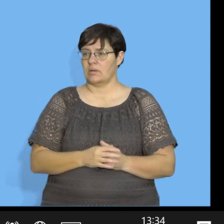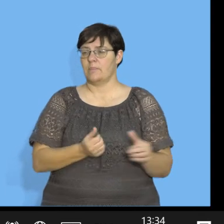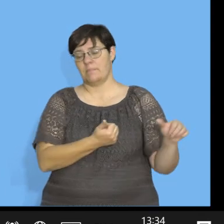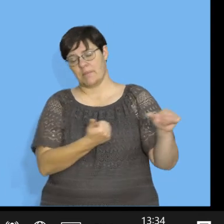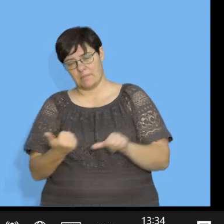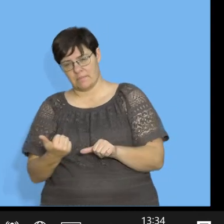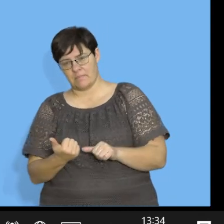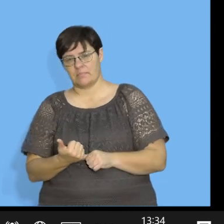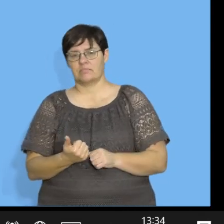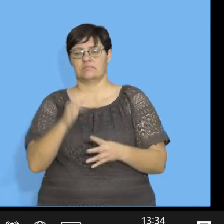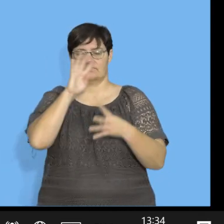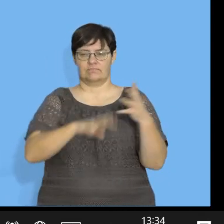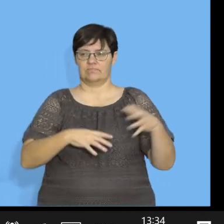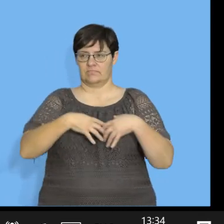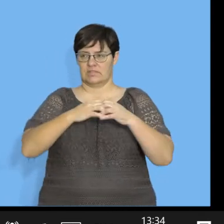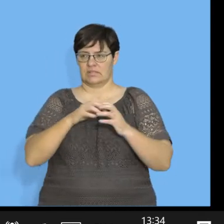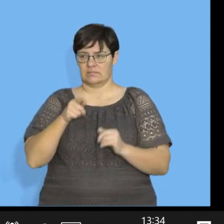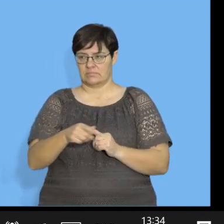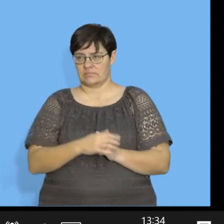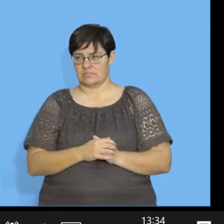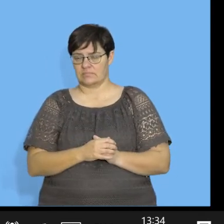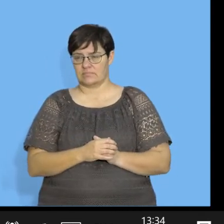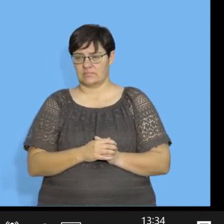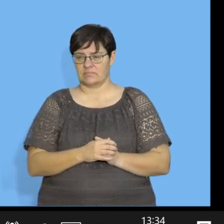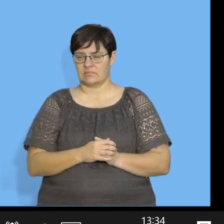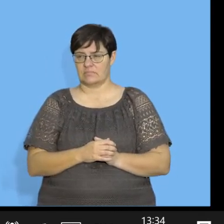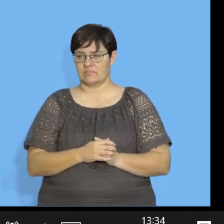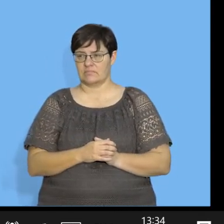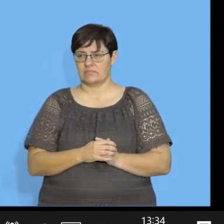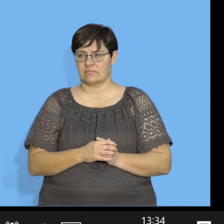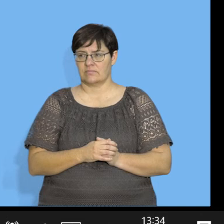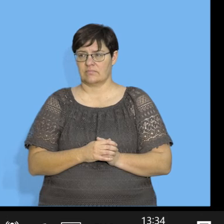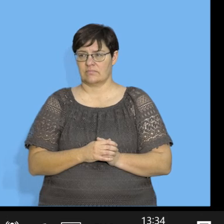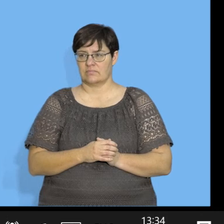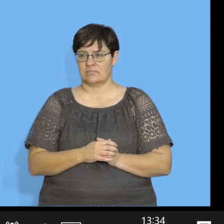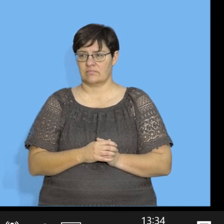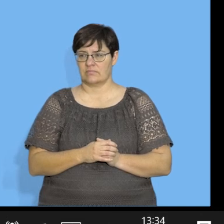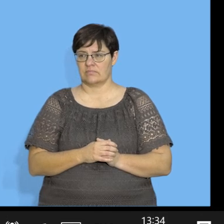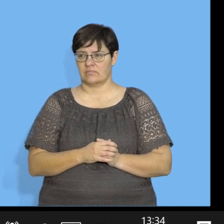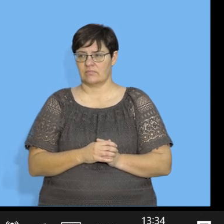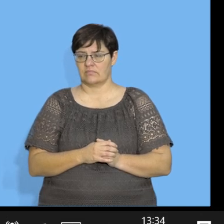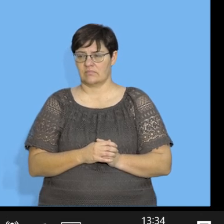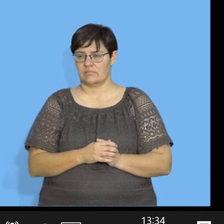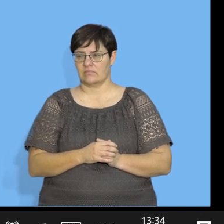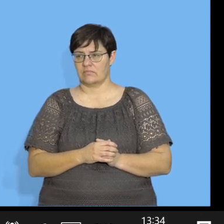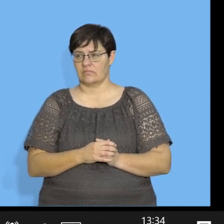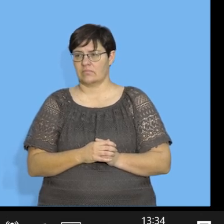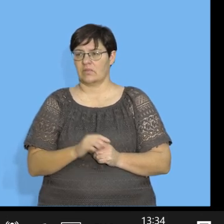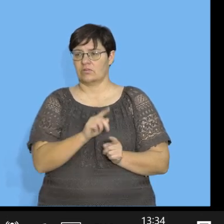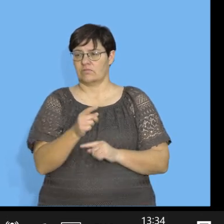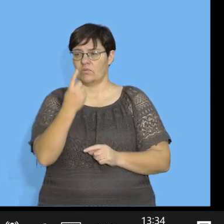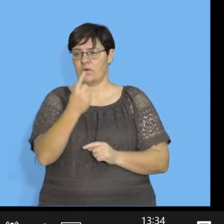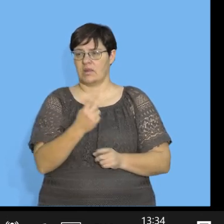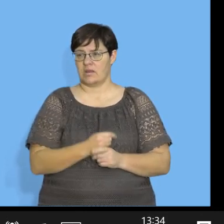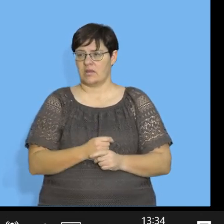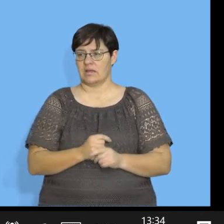2, it will take me back to my data set. What I've inserted. So, I can just say shift,